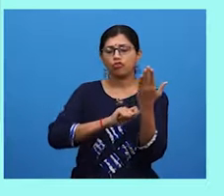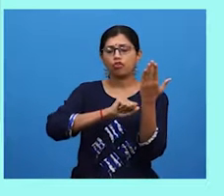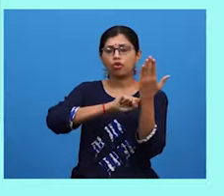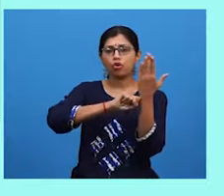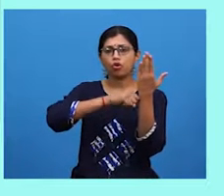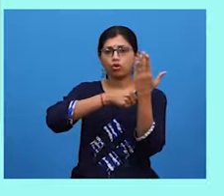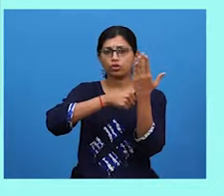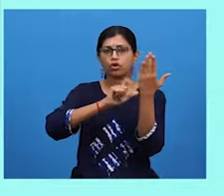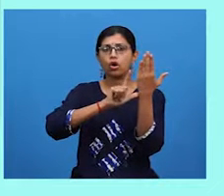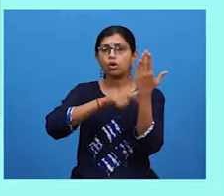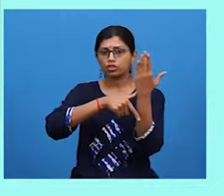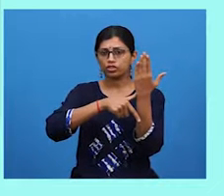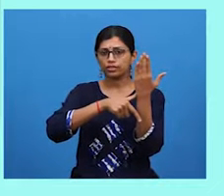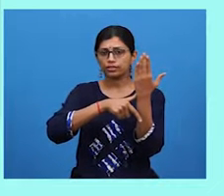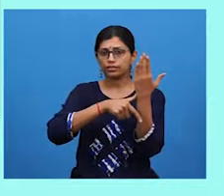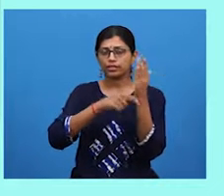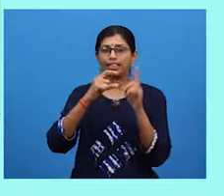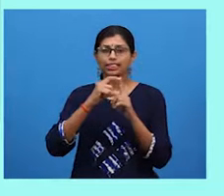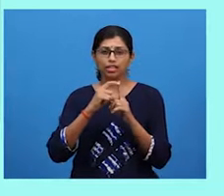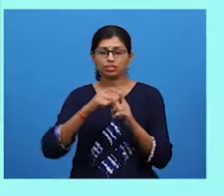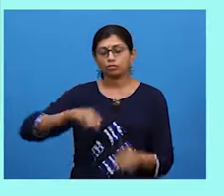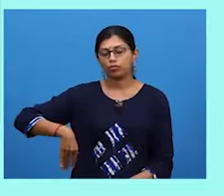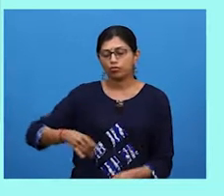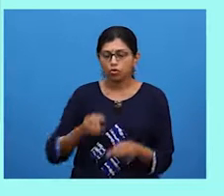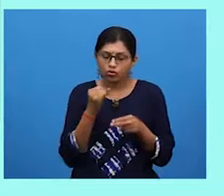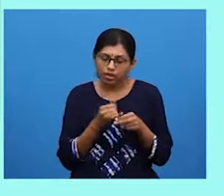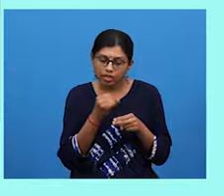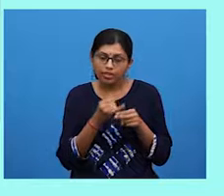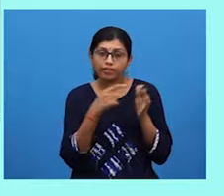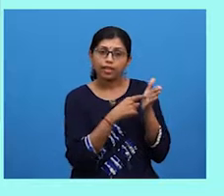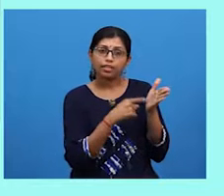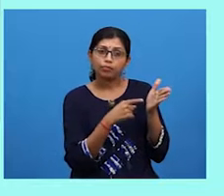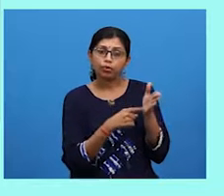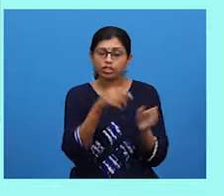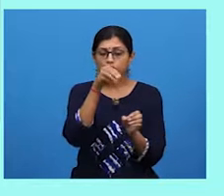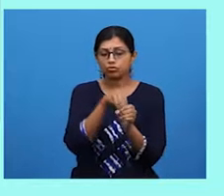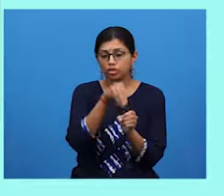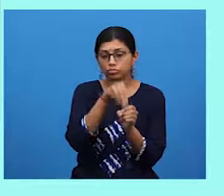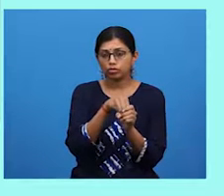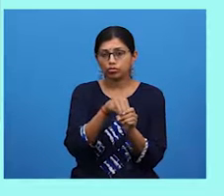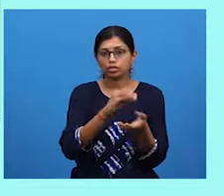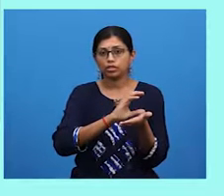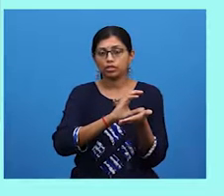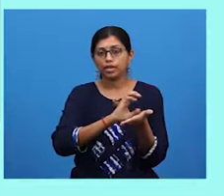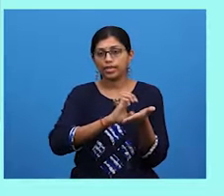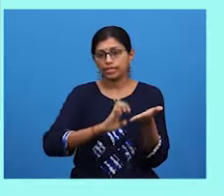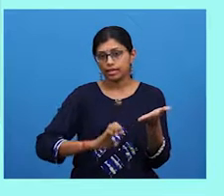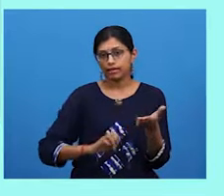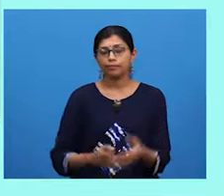before you can identify the points to include in your essay.